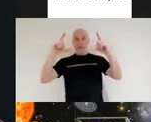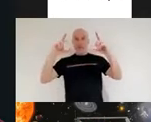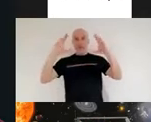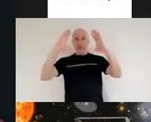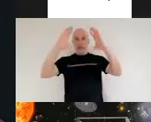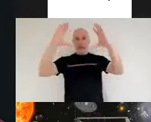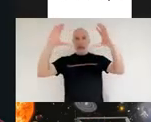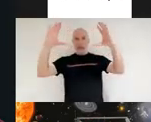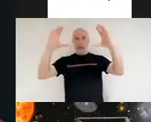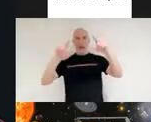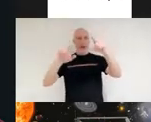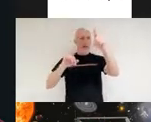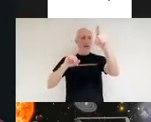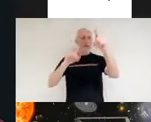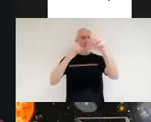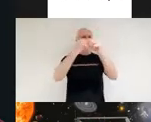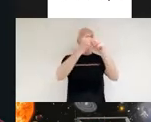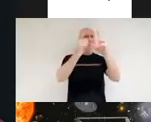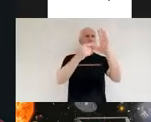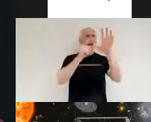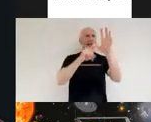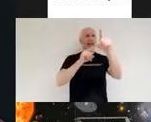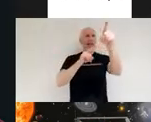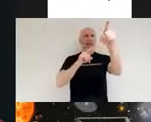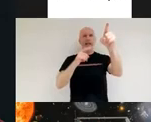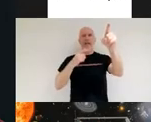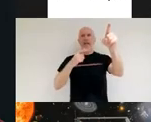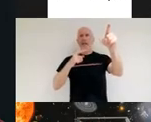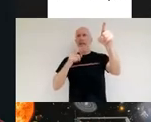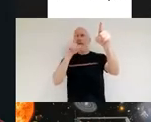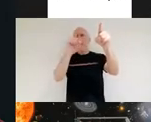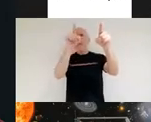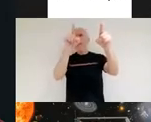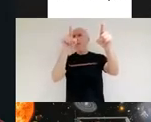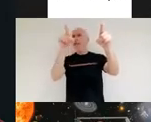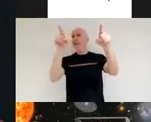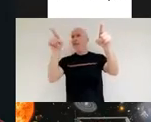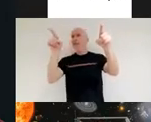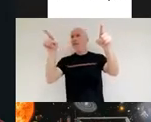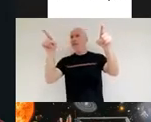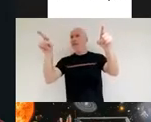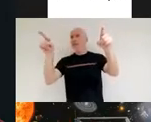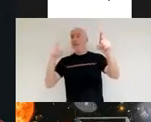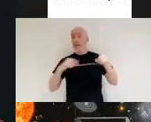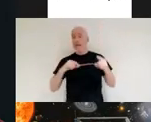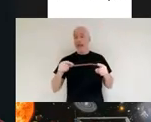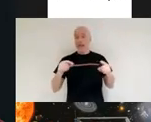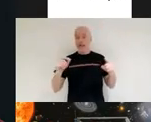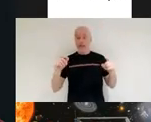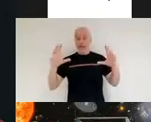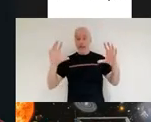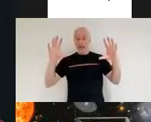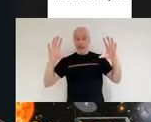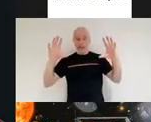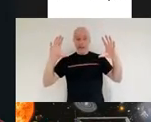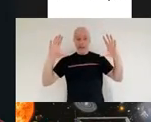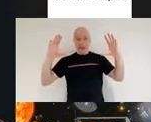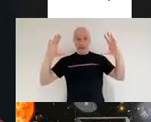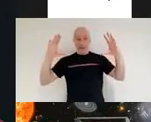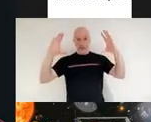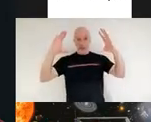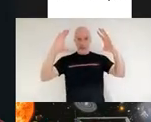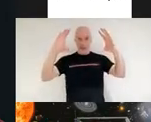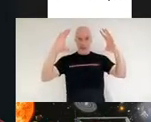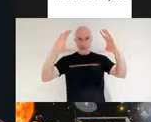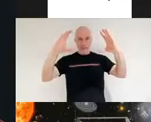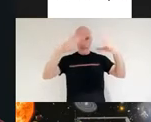okay that galaxy is interesting that one's interesting that one's interesting you can key the micro shutter array to open the